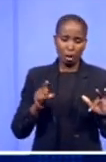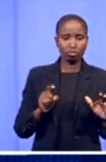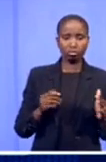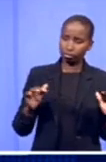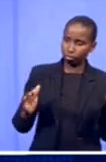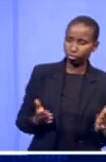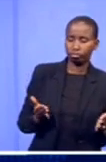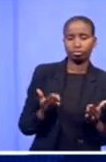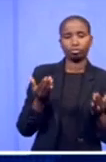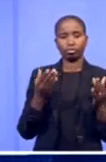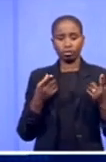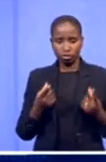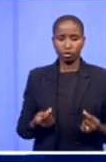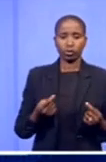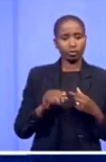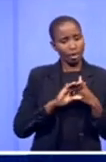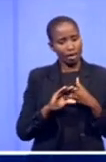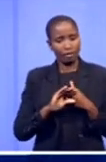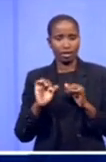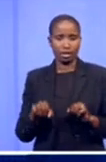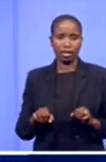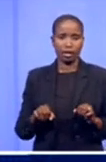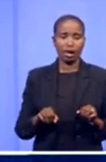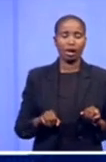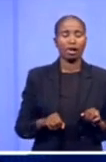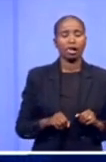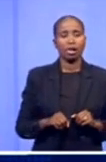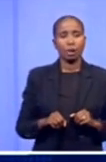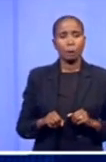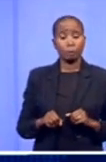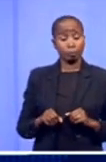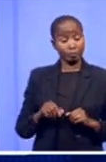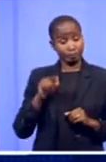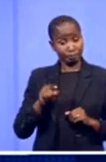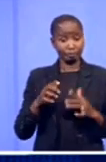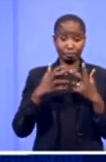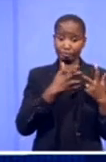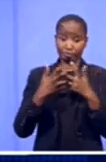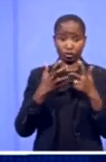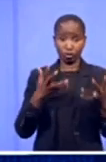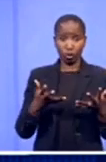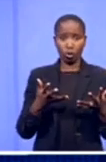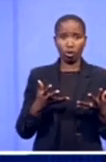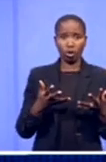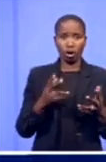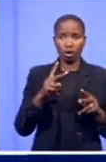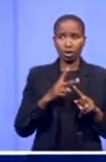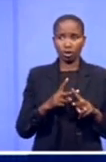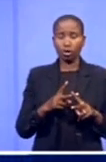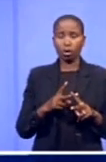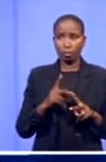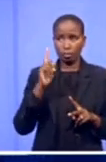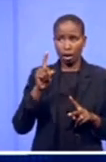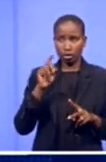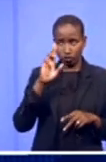And a conflict like this reminds us why our fundamentals have to be right domestically. There's an important role